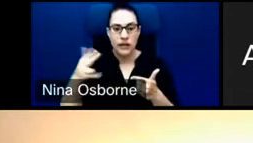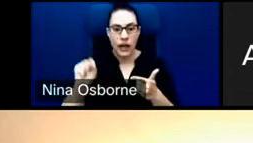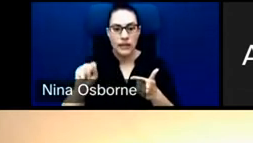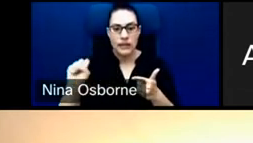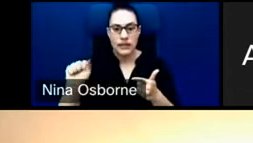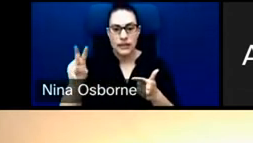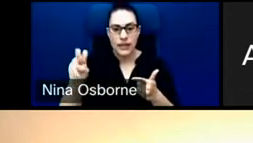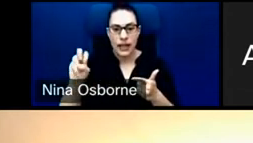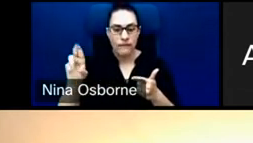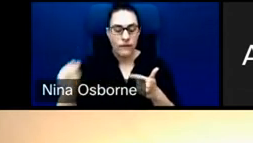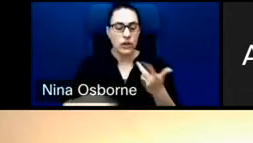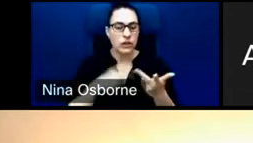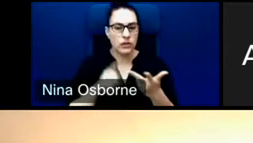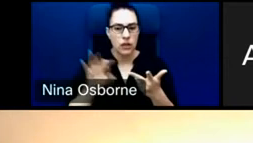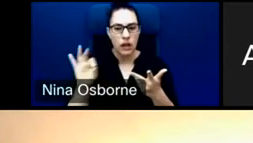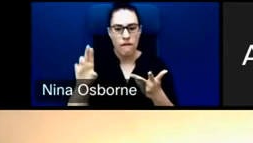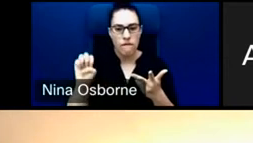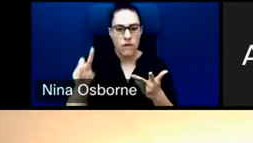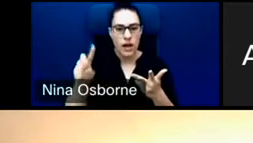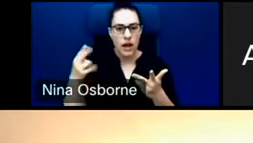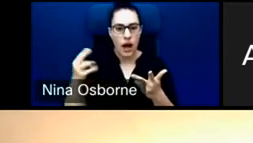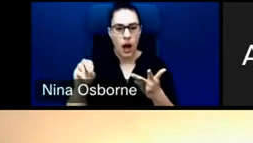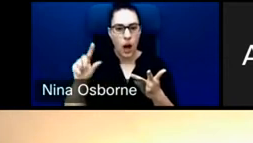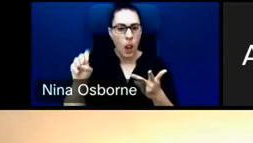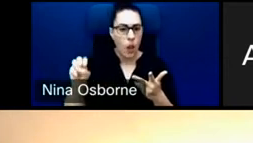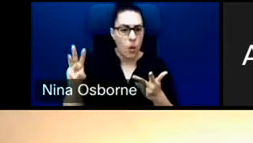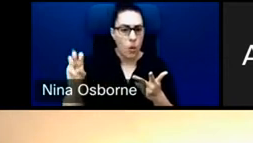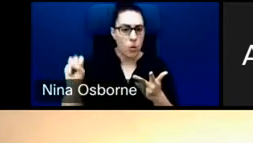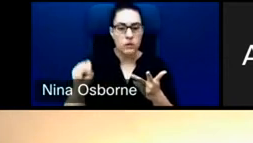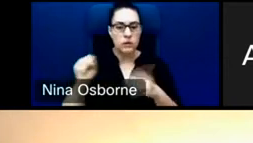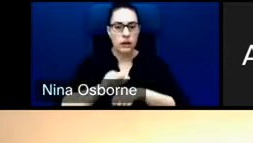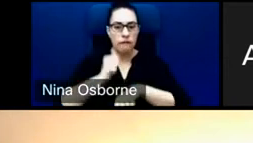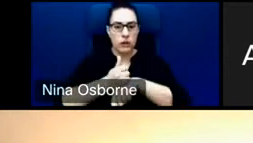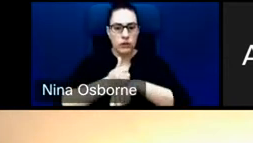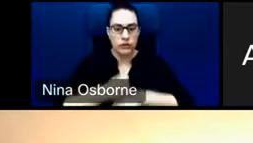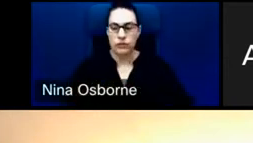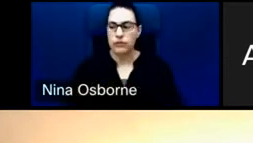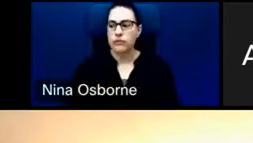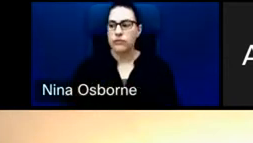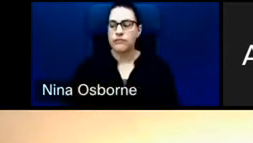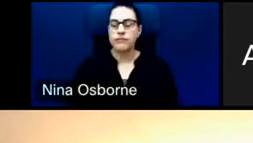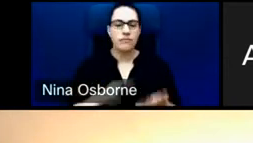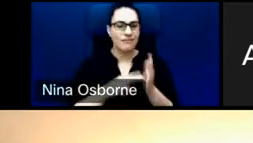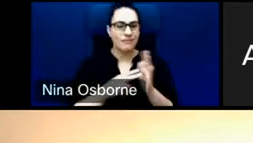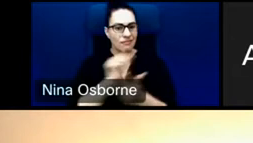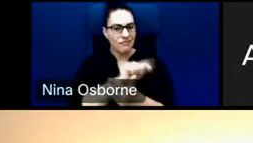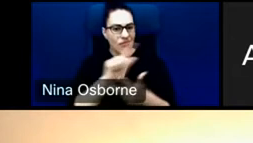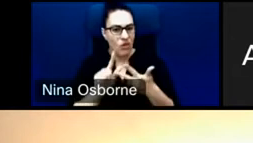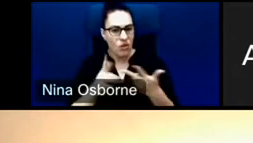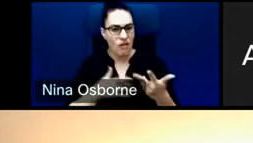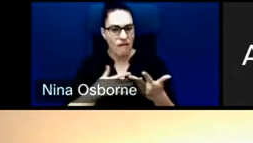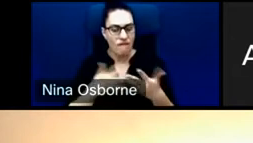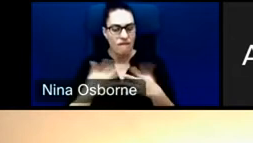that were committed to addressing the issue of avoidable blindness and committed to the project. So we thought they were very strong